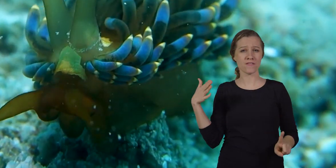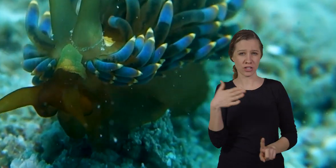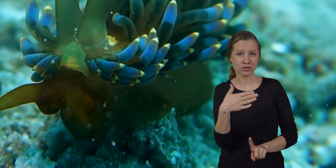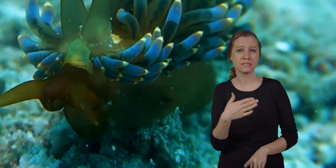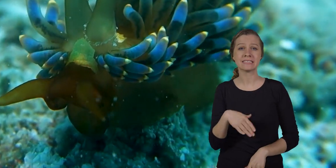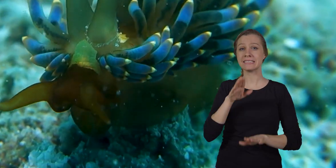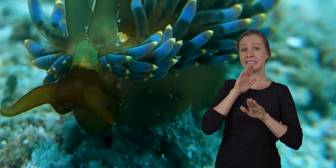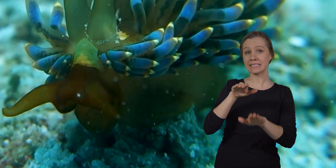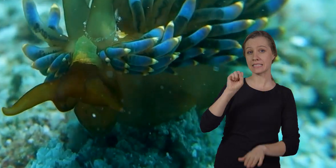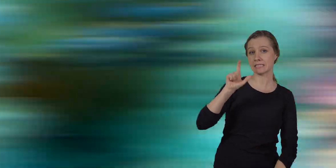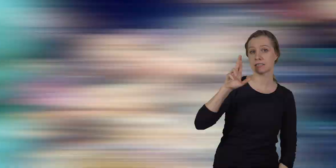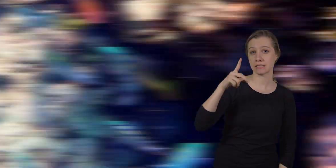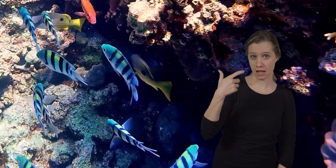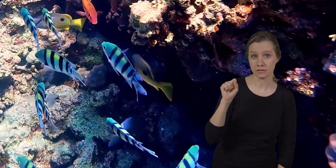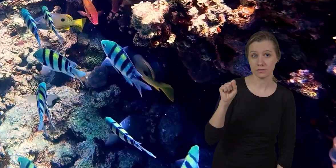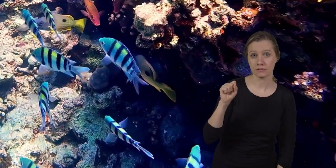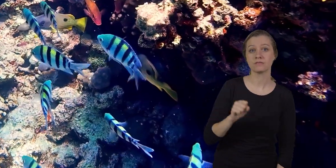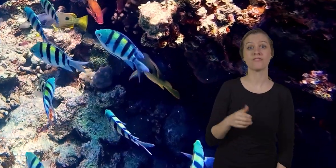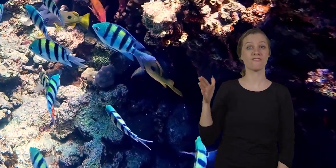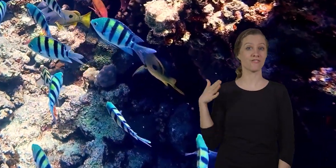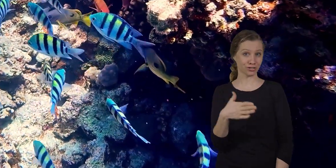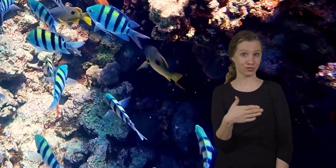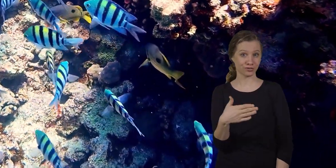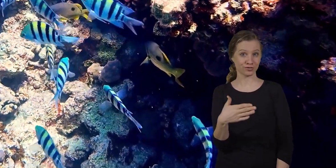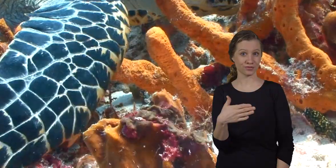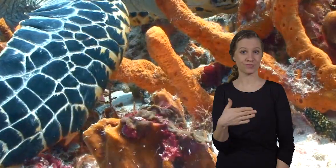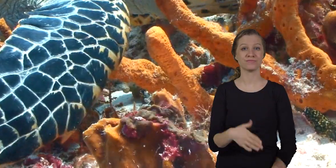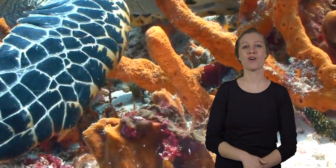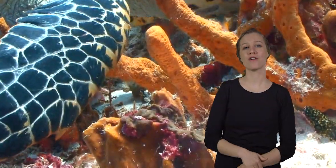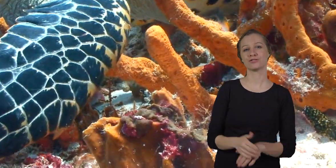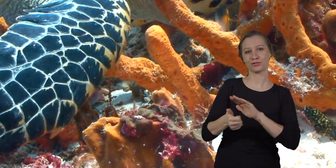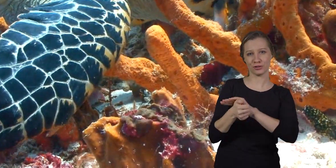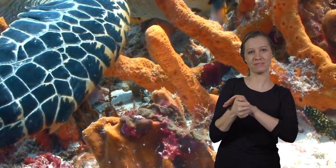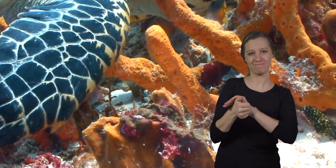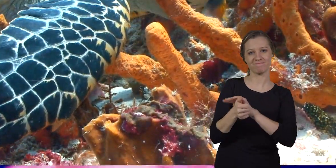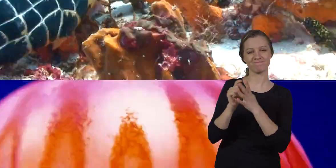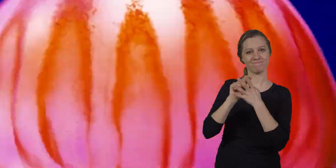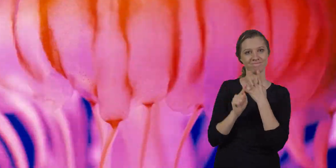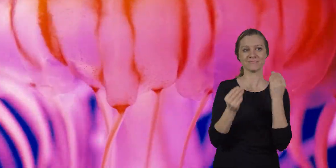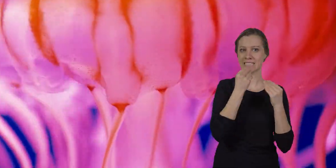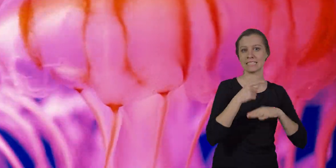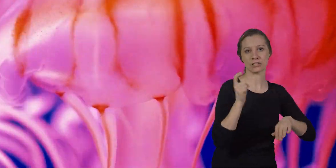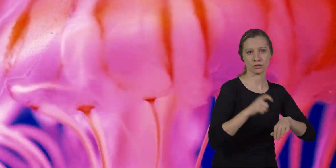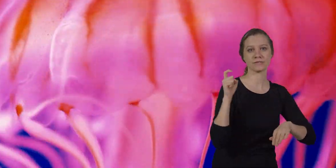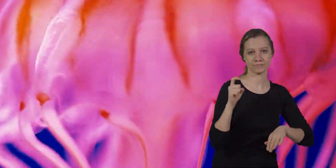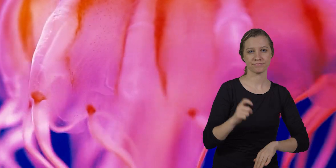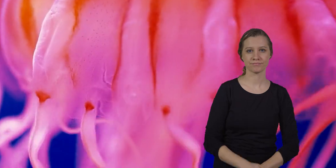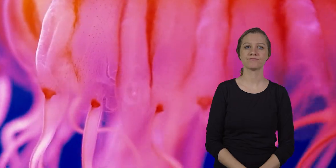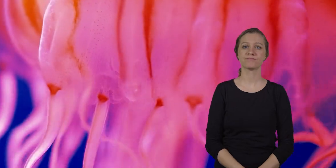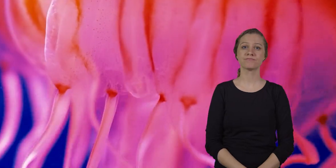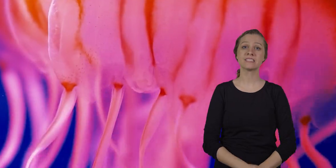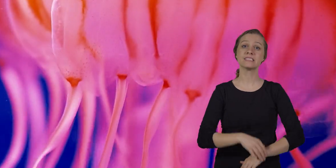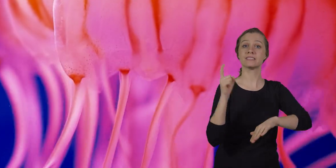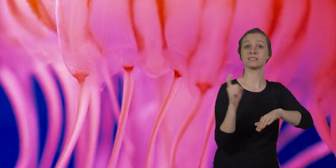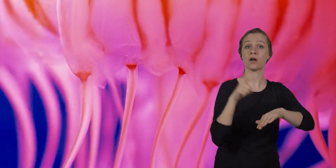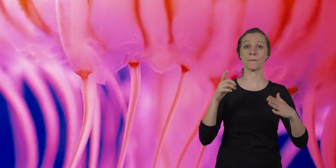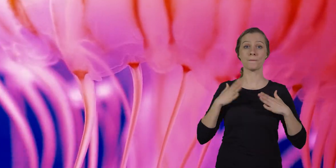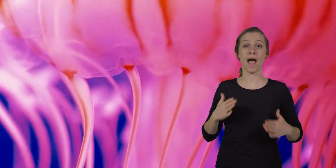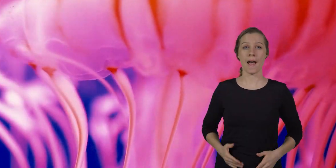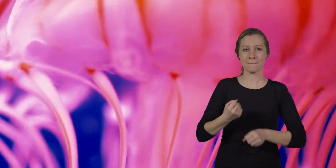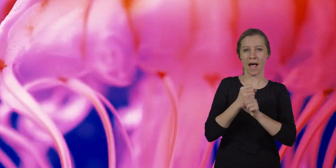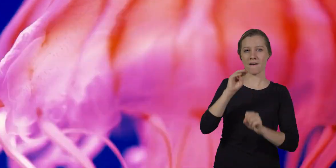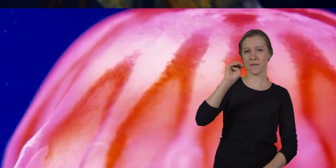sea slugs fish and turtles cnidarian bodies are made of